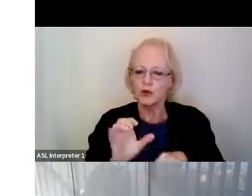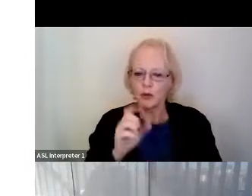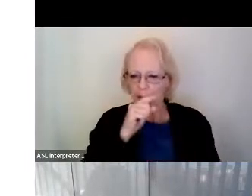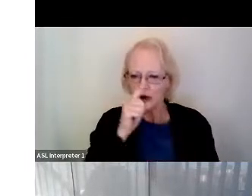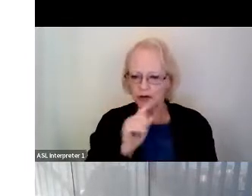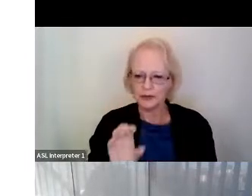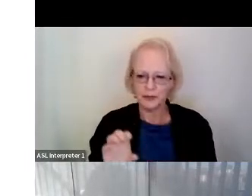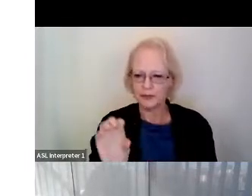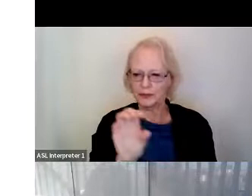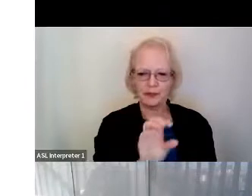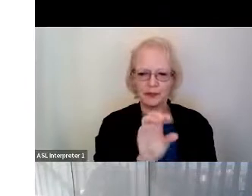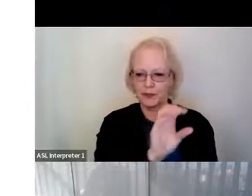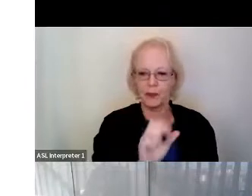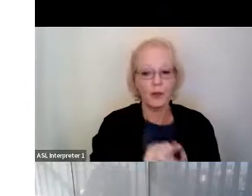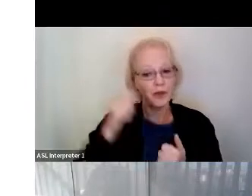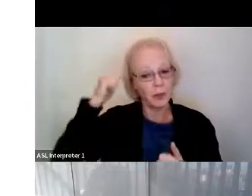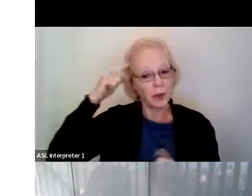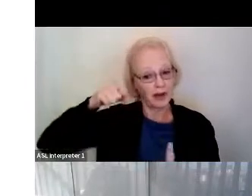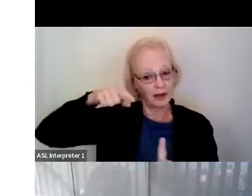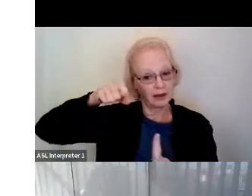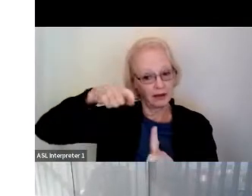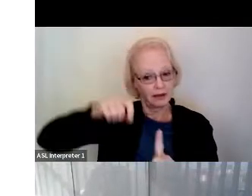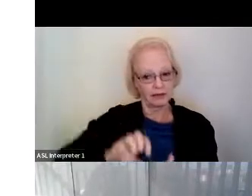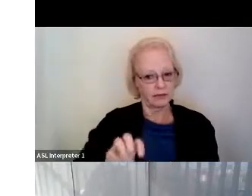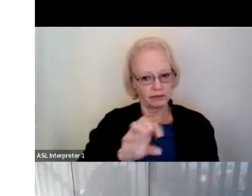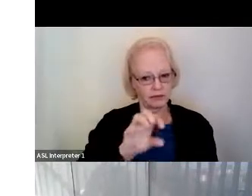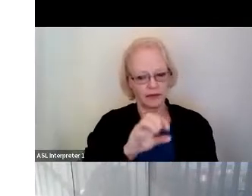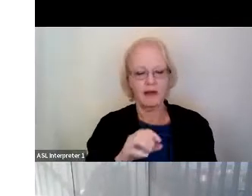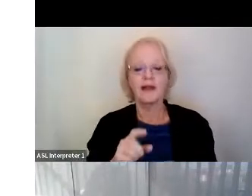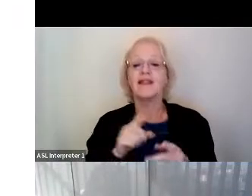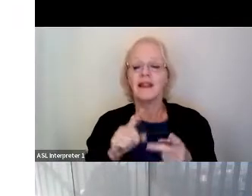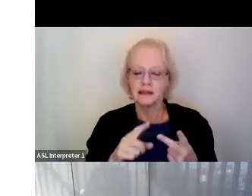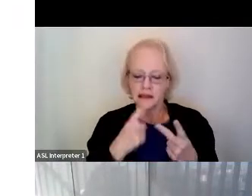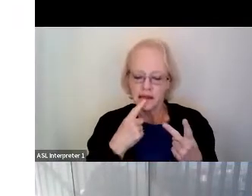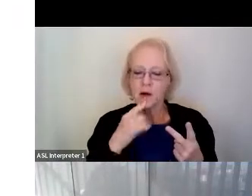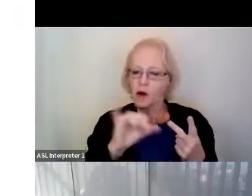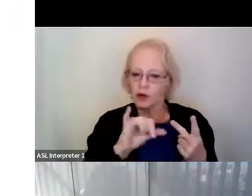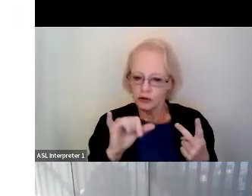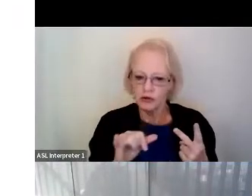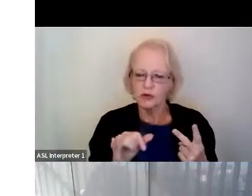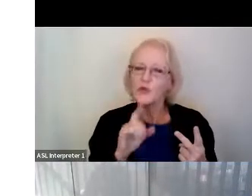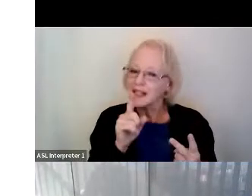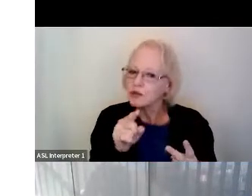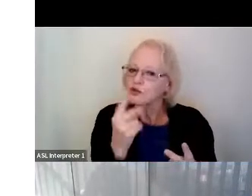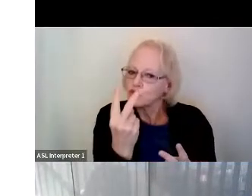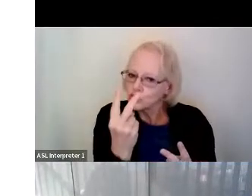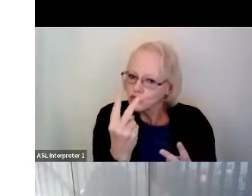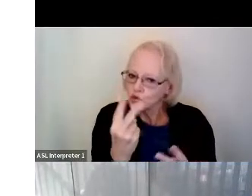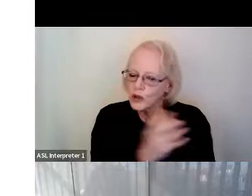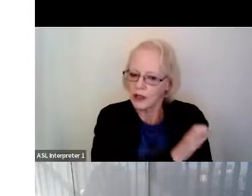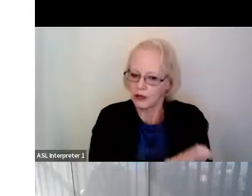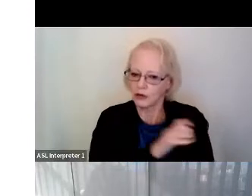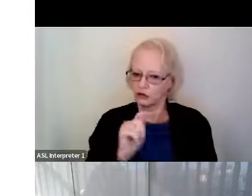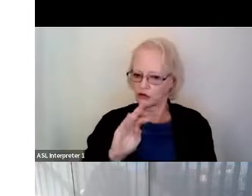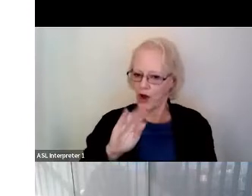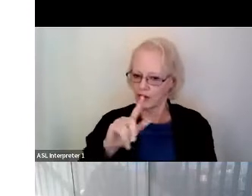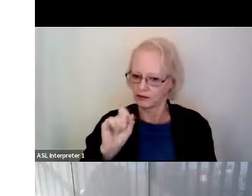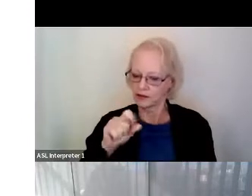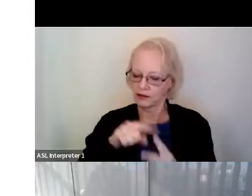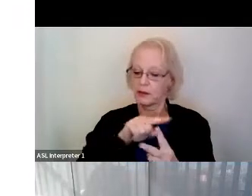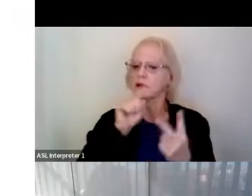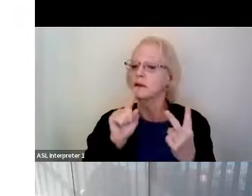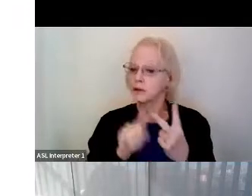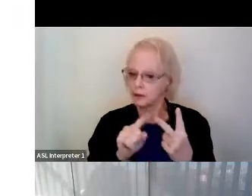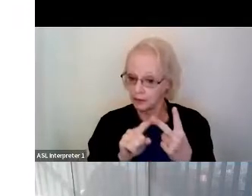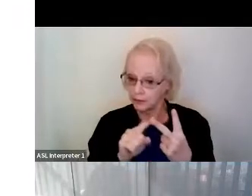away. Then she started talking about the other goal. She said, basically, you're going to be doing two clinical trials in one. The intention for the other part